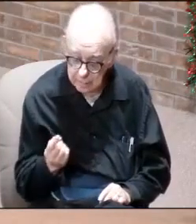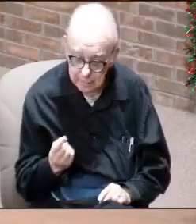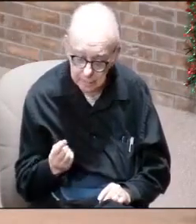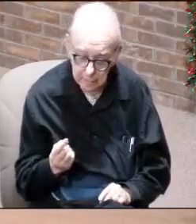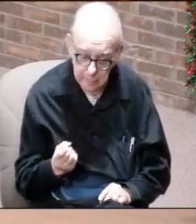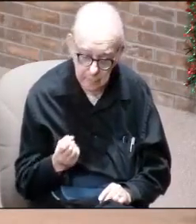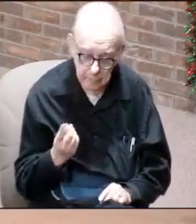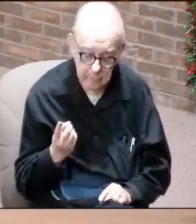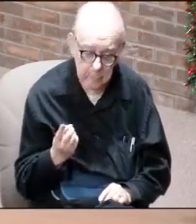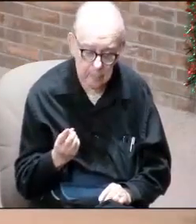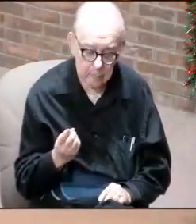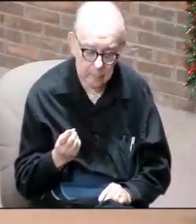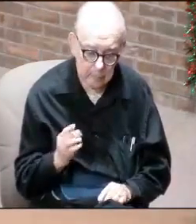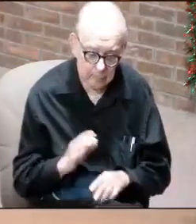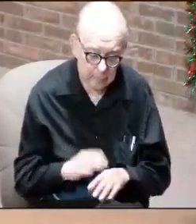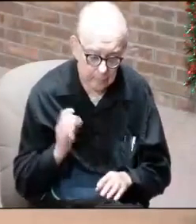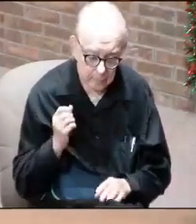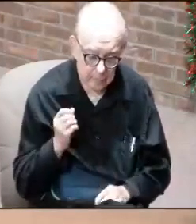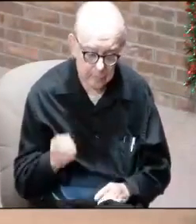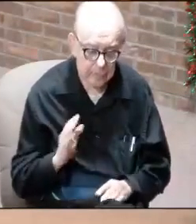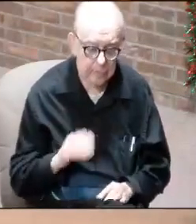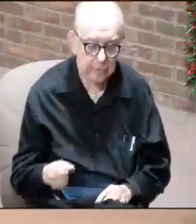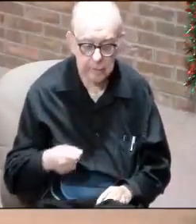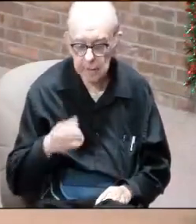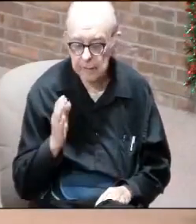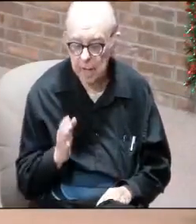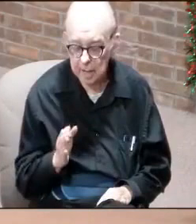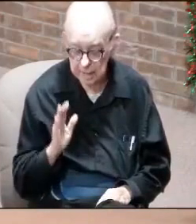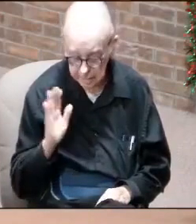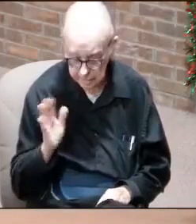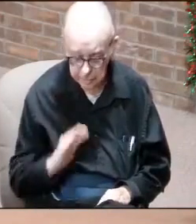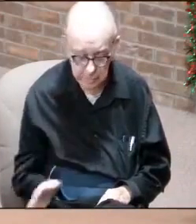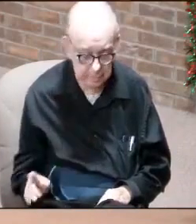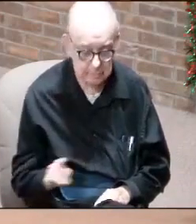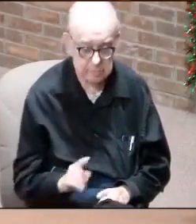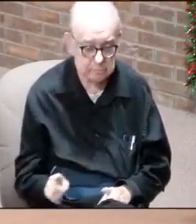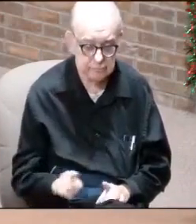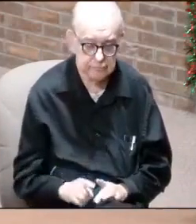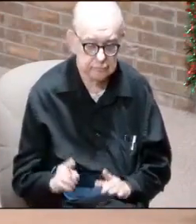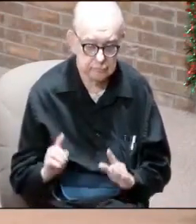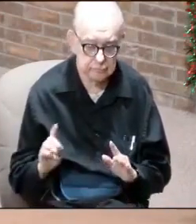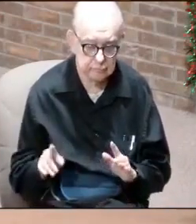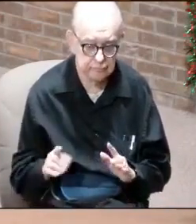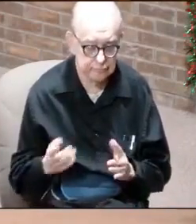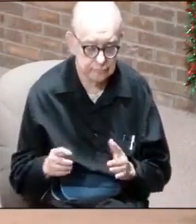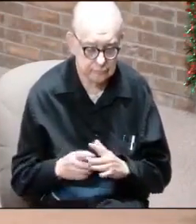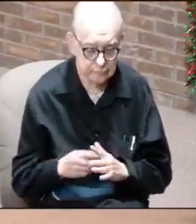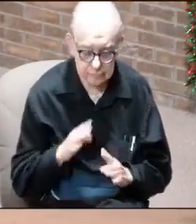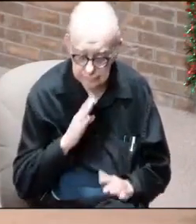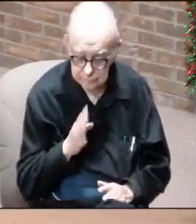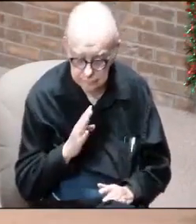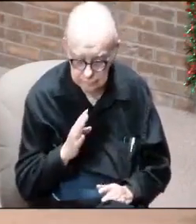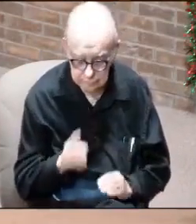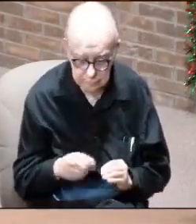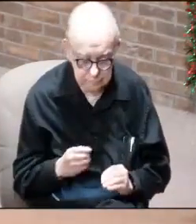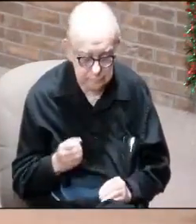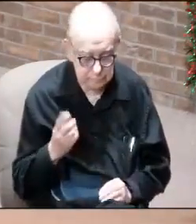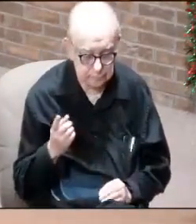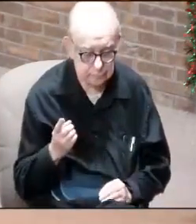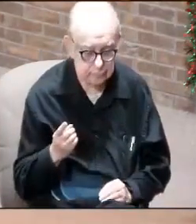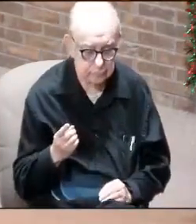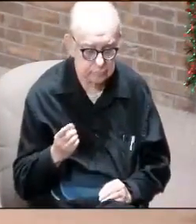It's a wake-up call for even the children of God. As we already started talking. It's a wake-up call. Why?